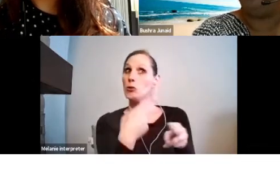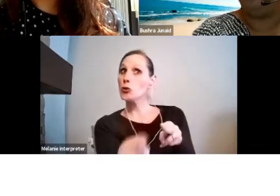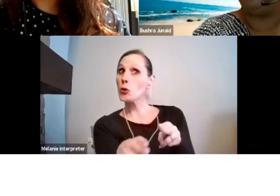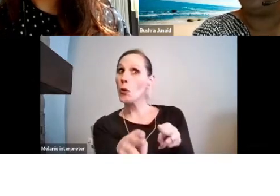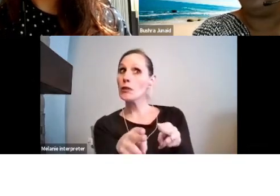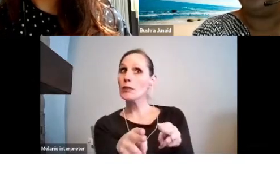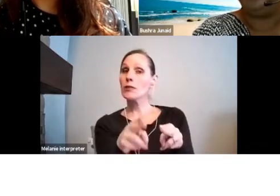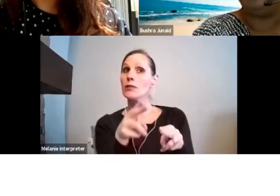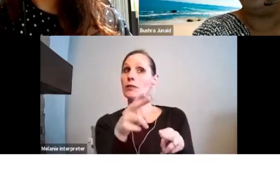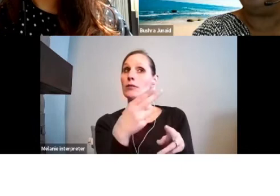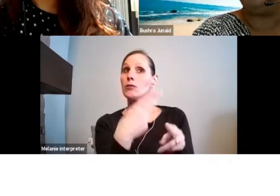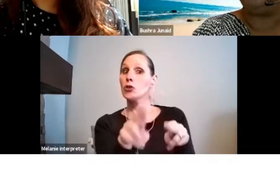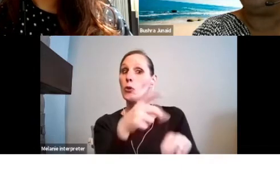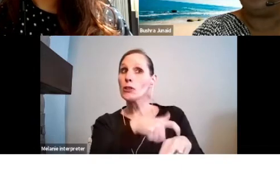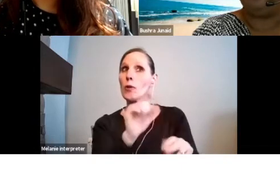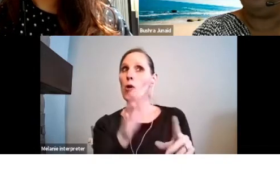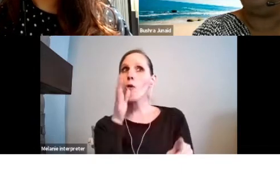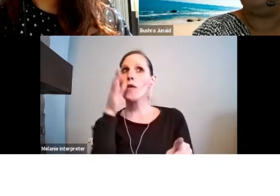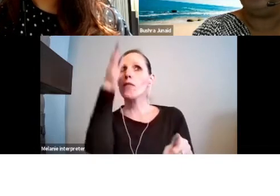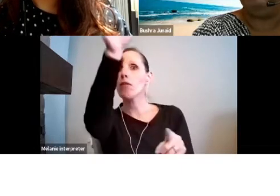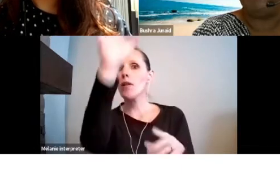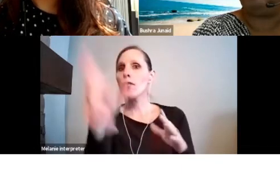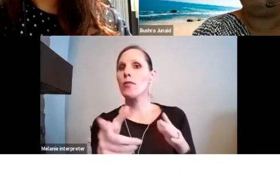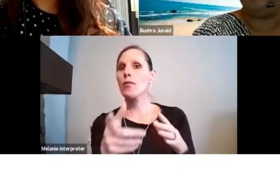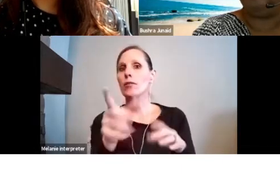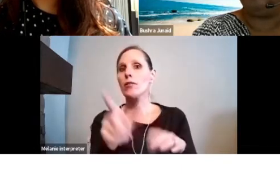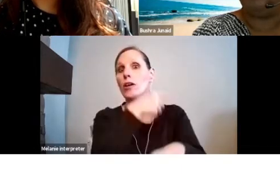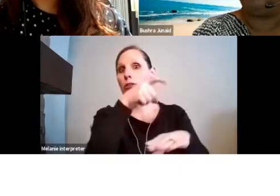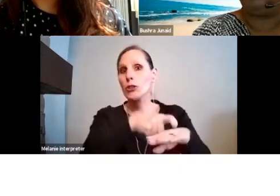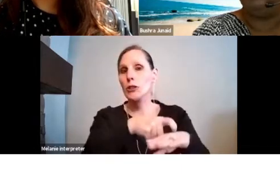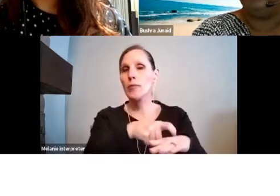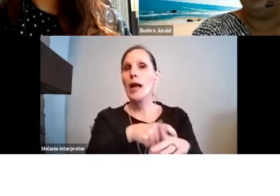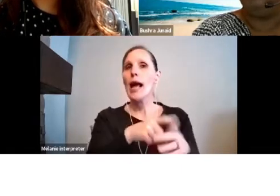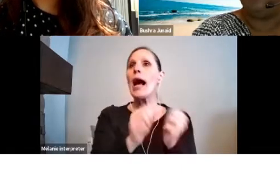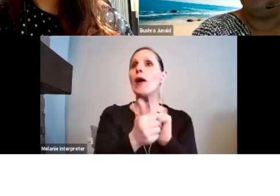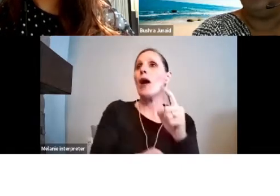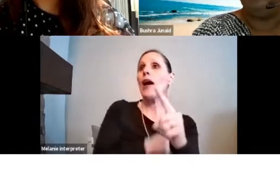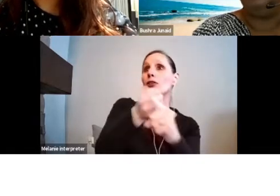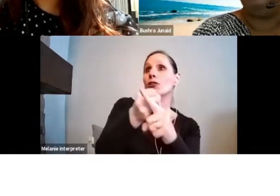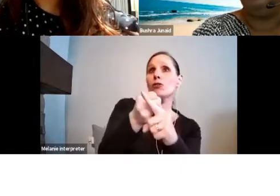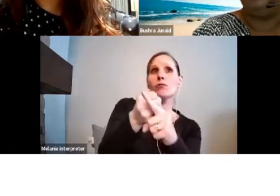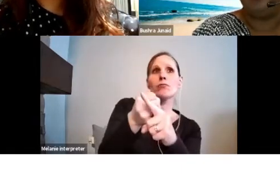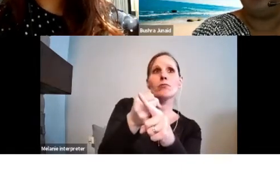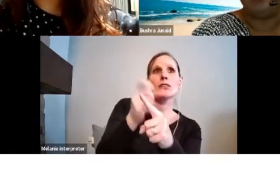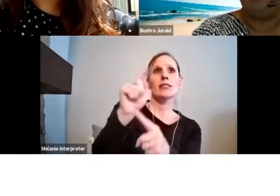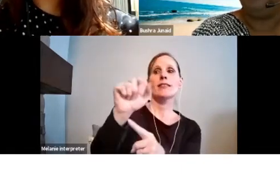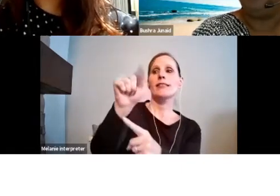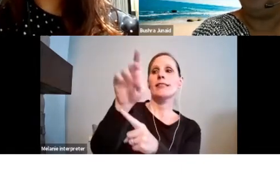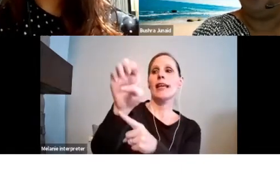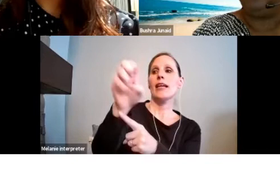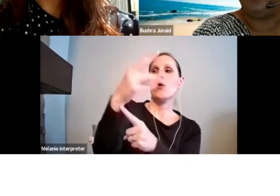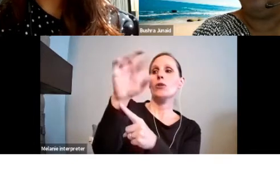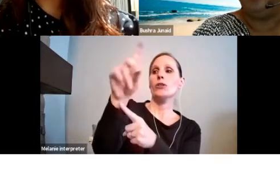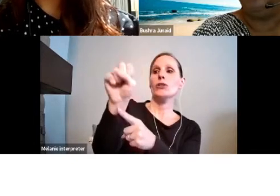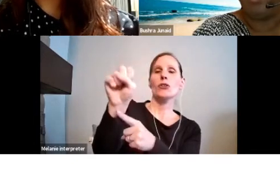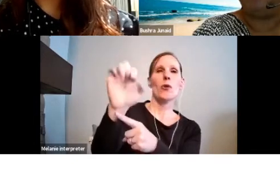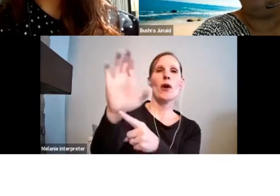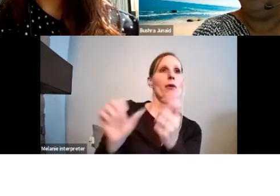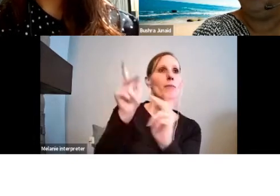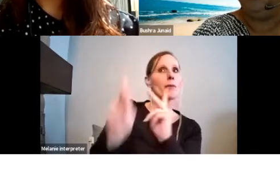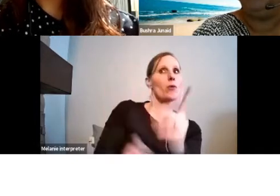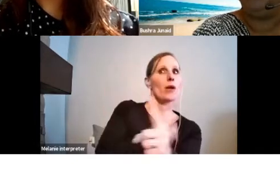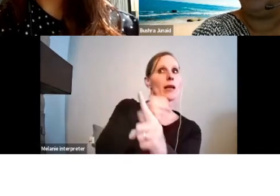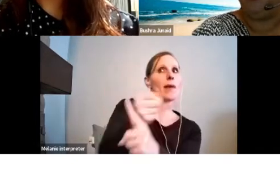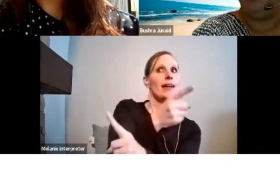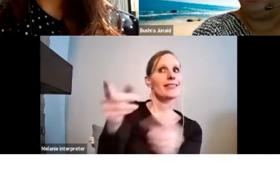How will other collaborators or stakeholders be impacted by your project, if relevant? How will your project impact